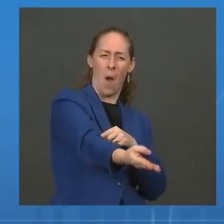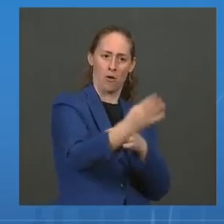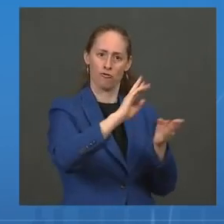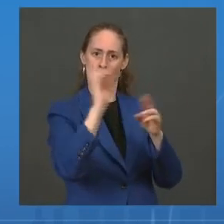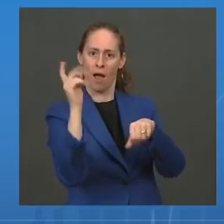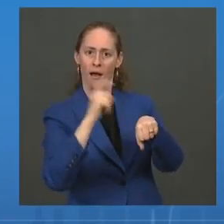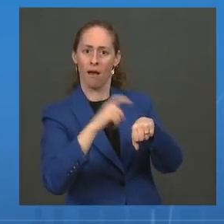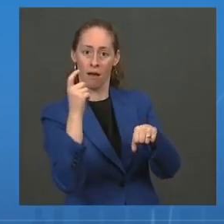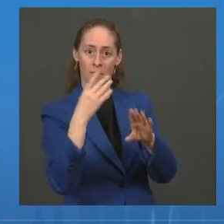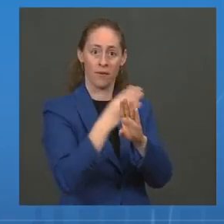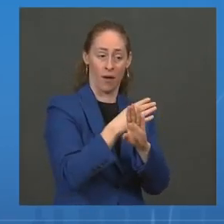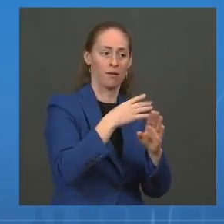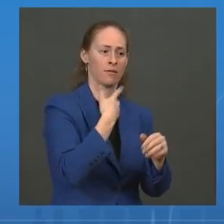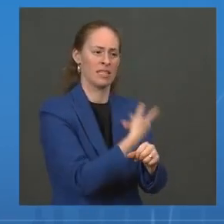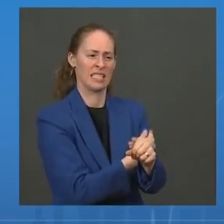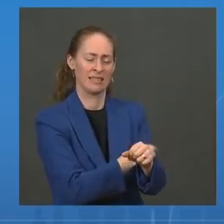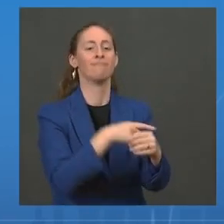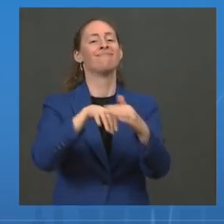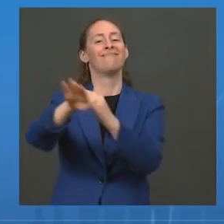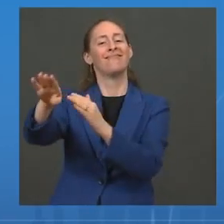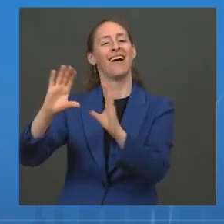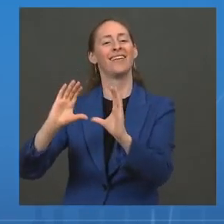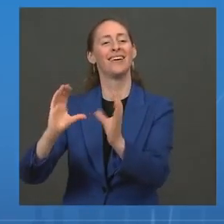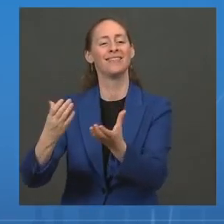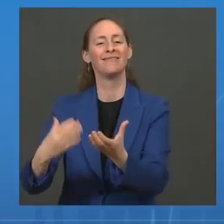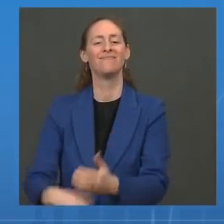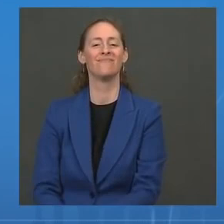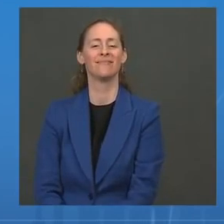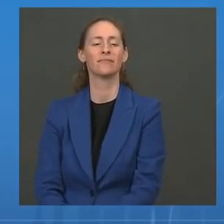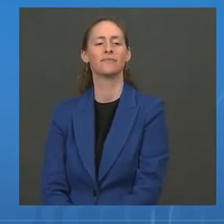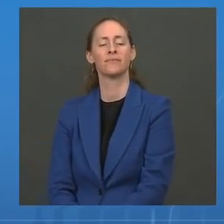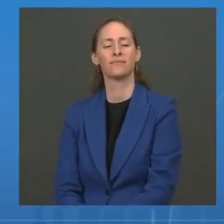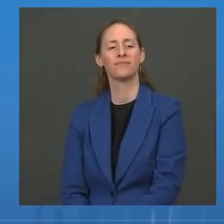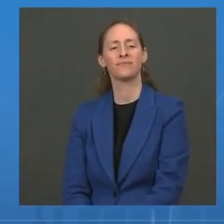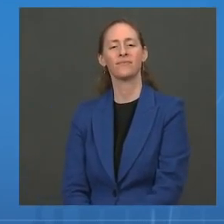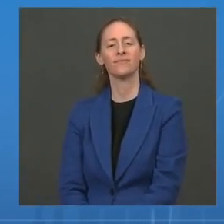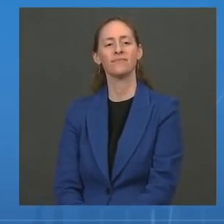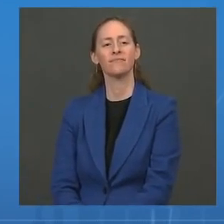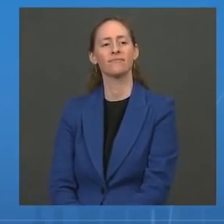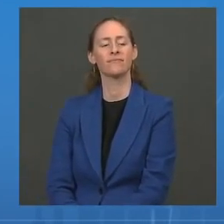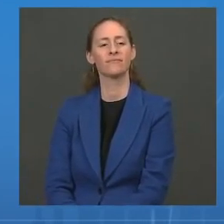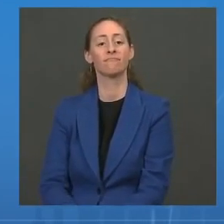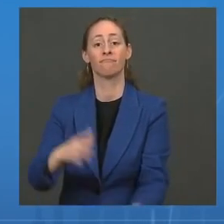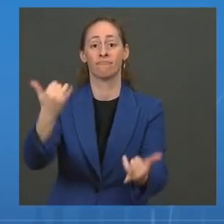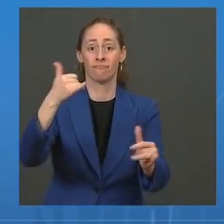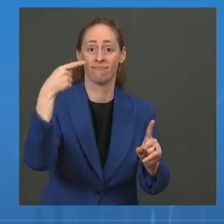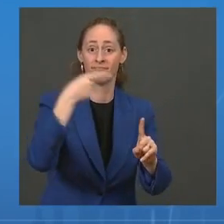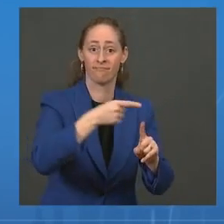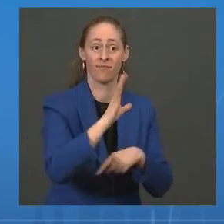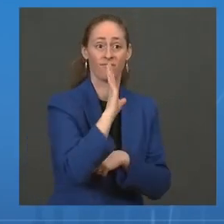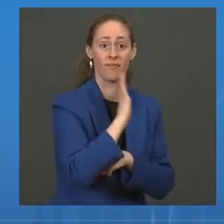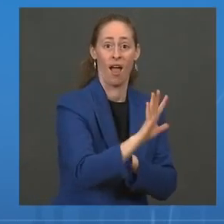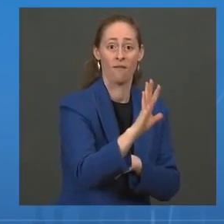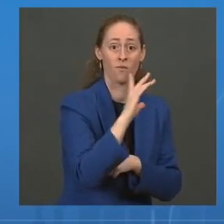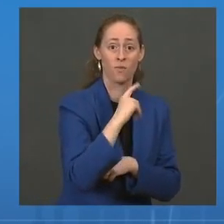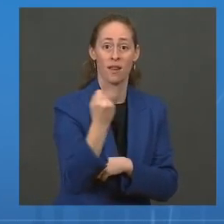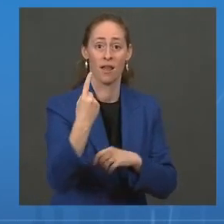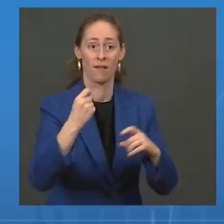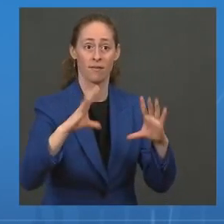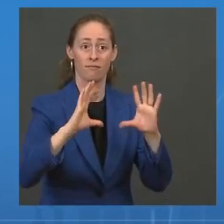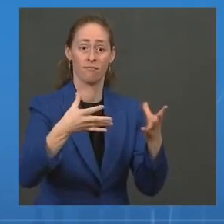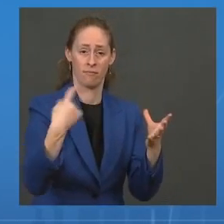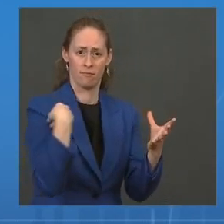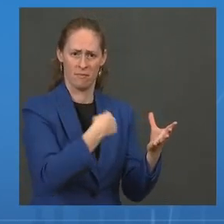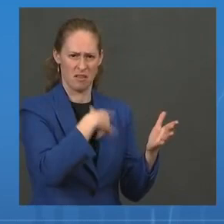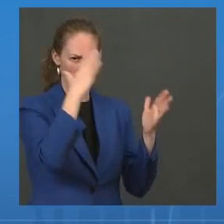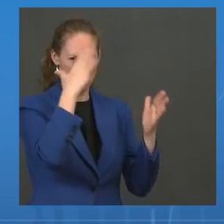Next, in addition to the new program for kids ages 5 through 11, we remain focused on vaccinating unvaccinated